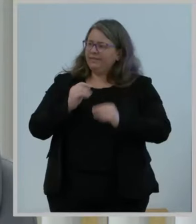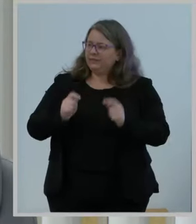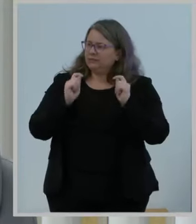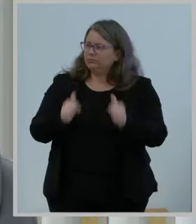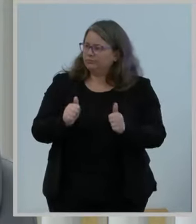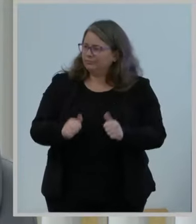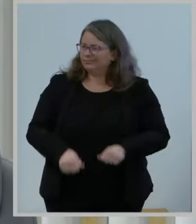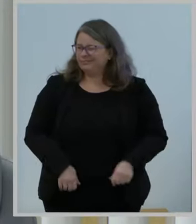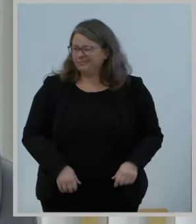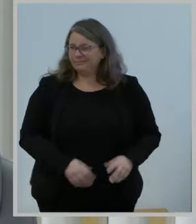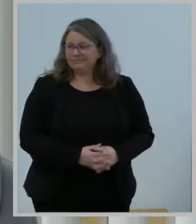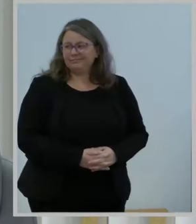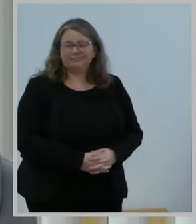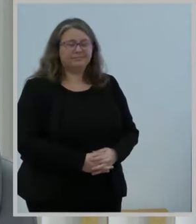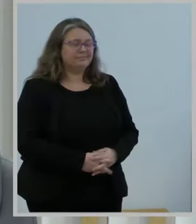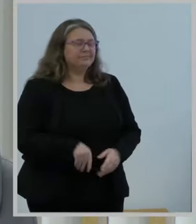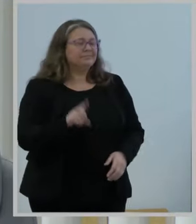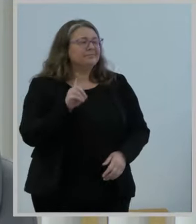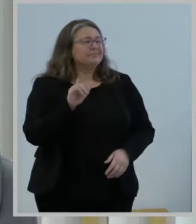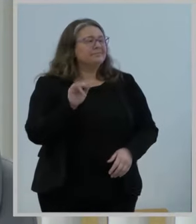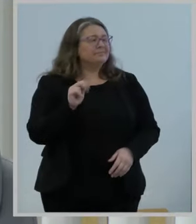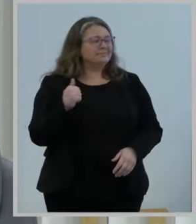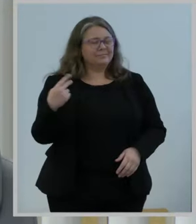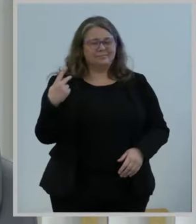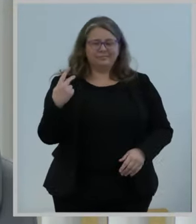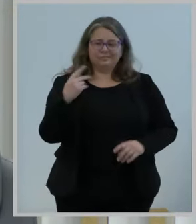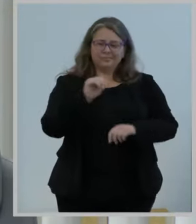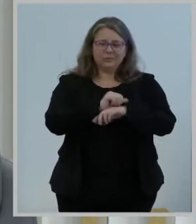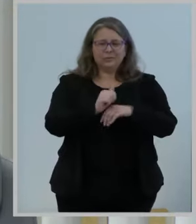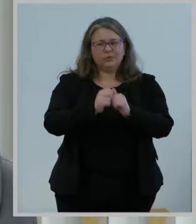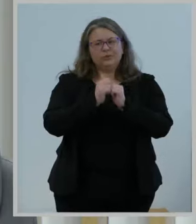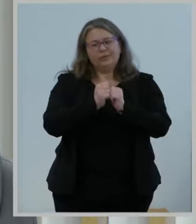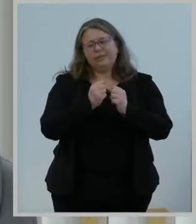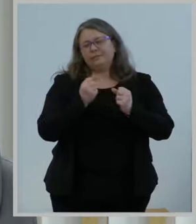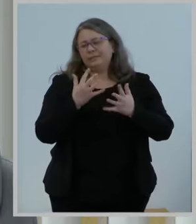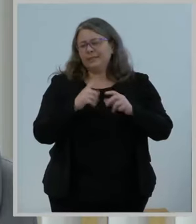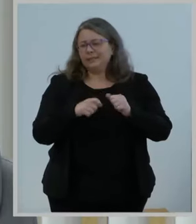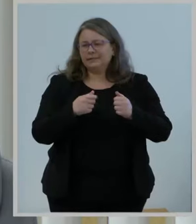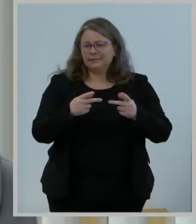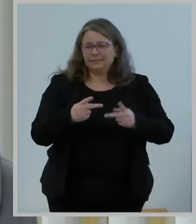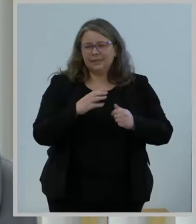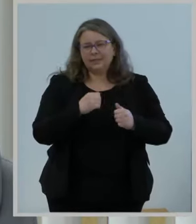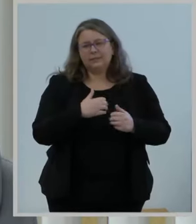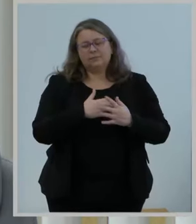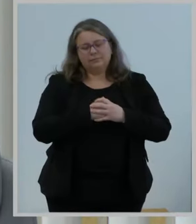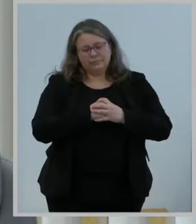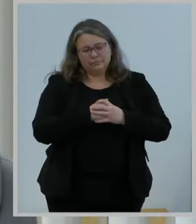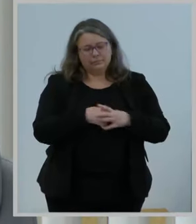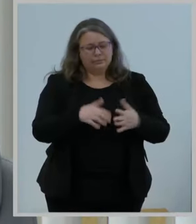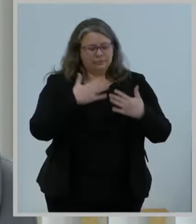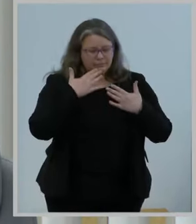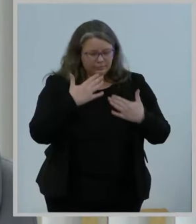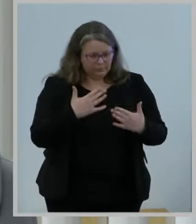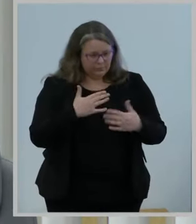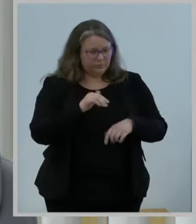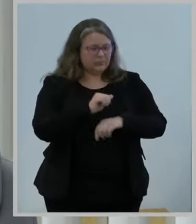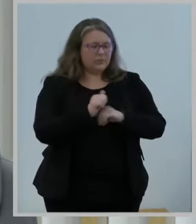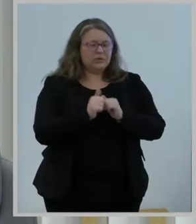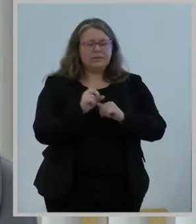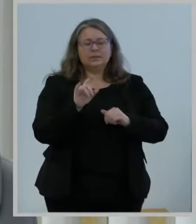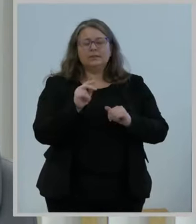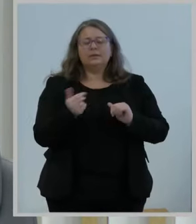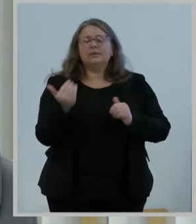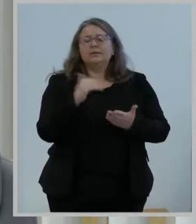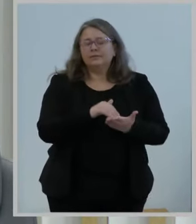Dina and I have worked together previously in various iterations, and I cannot stress enough how grateful I am to be working with her again, as